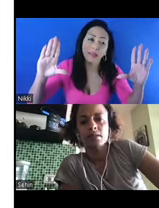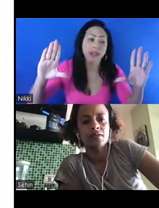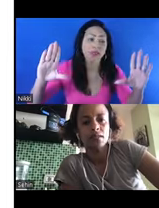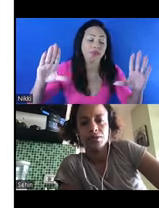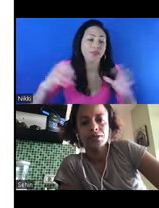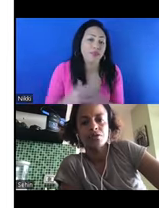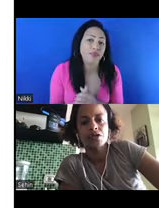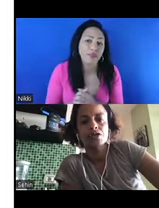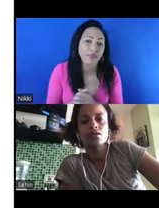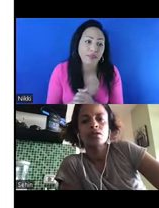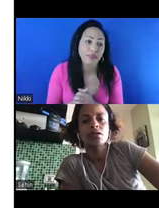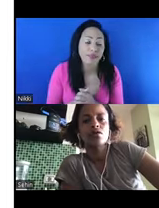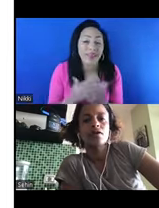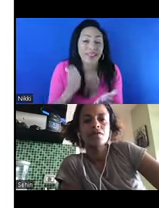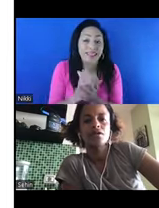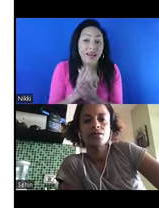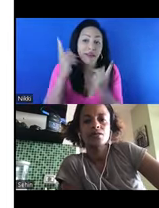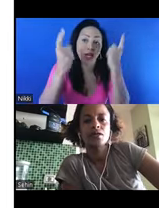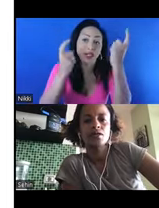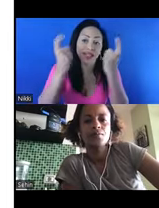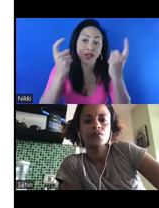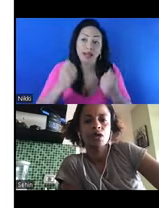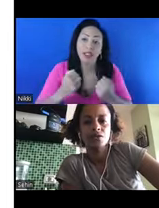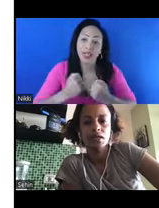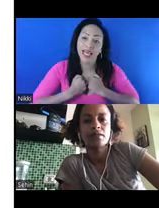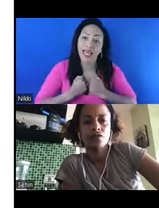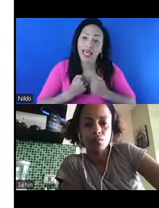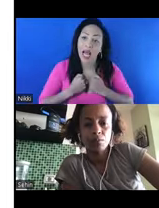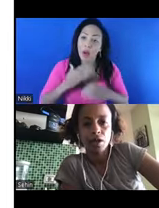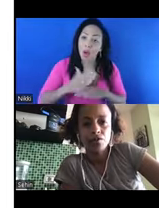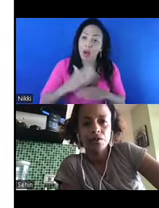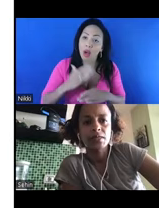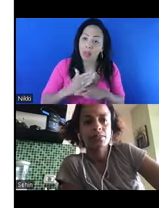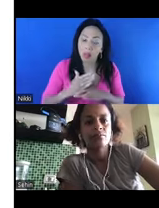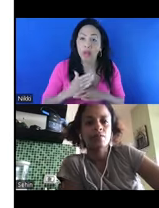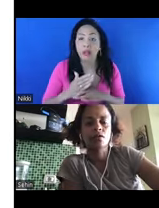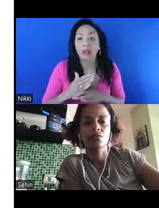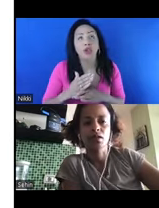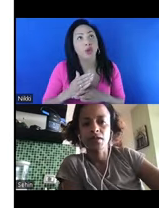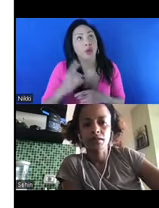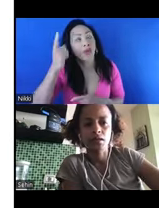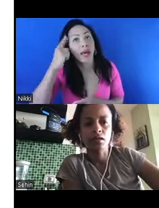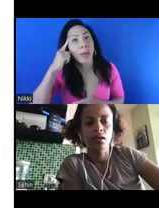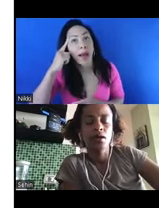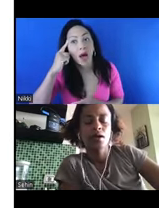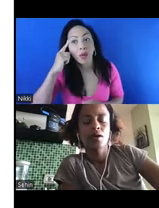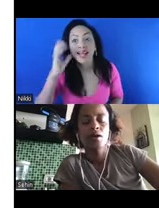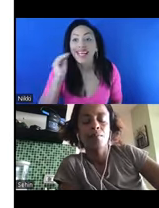is definitely a consideration in our efforts to articulate an Ethiopian brand of feminism. We're definitely